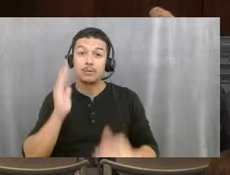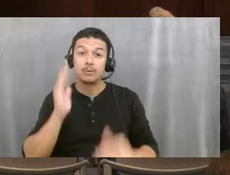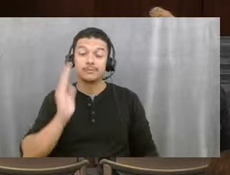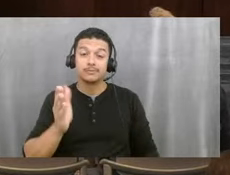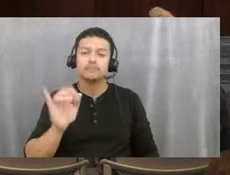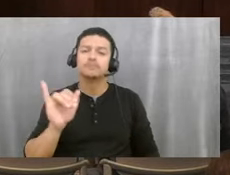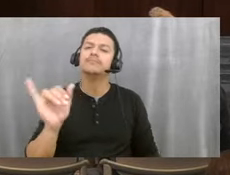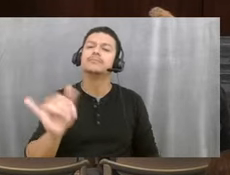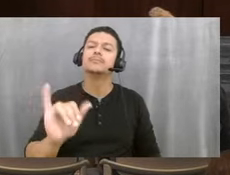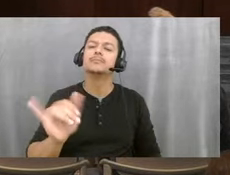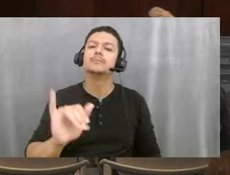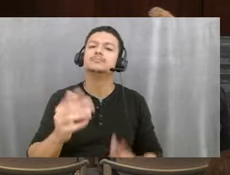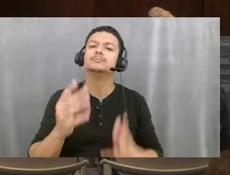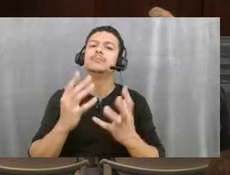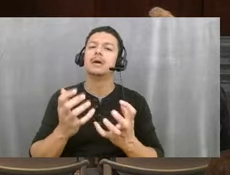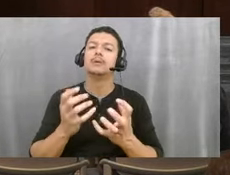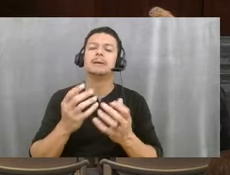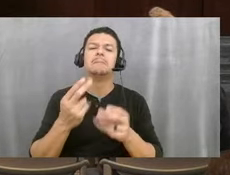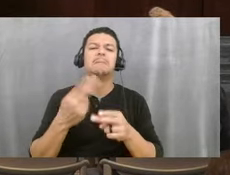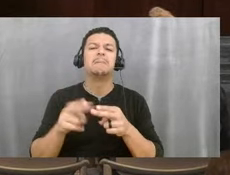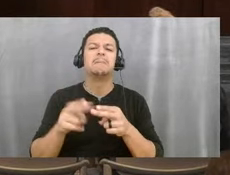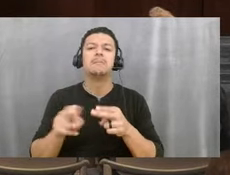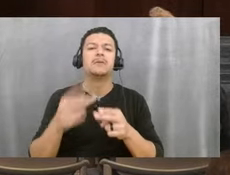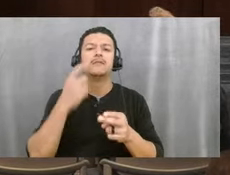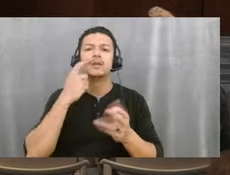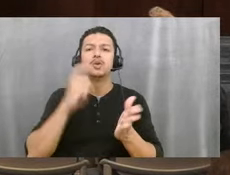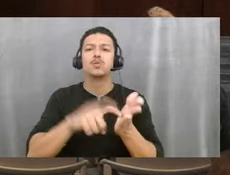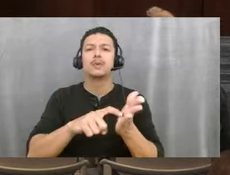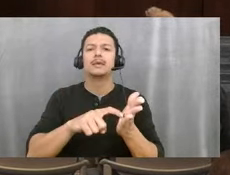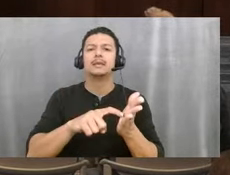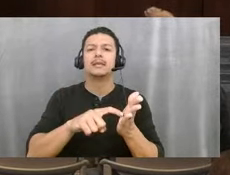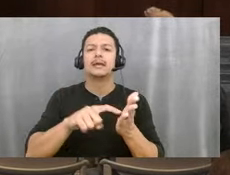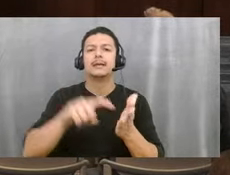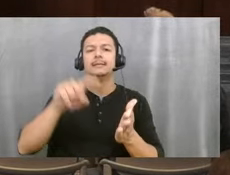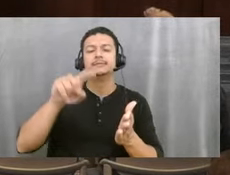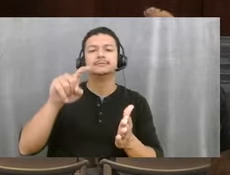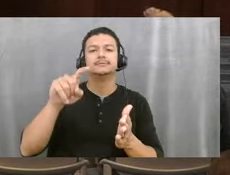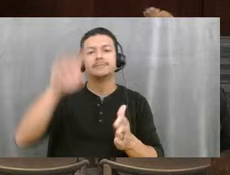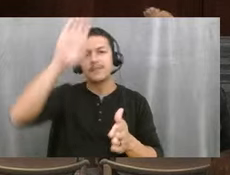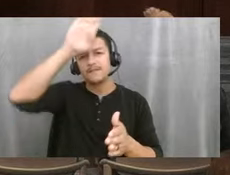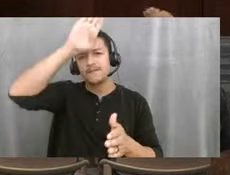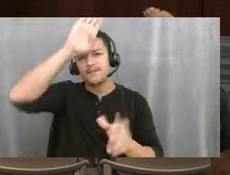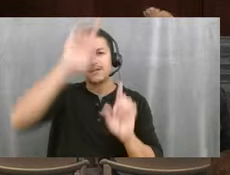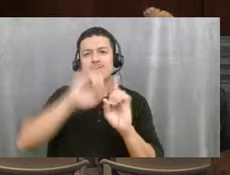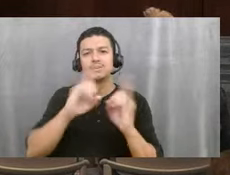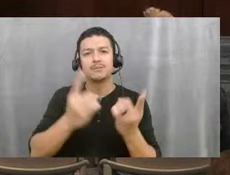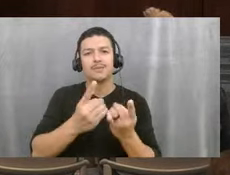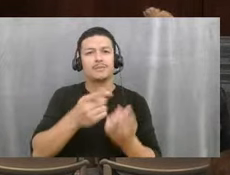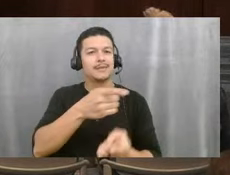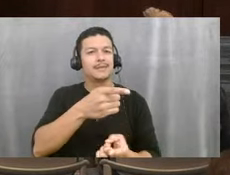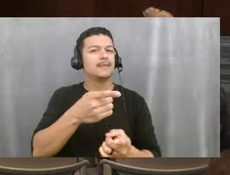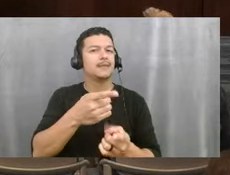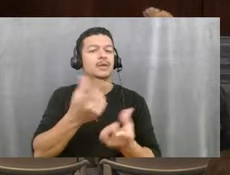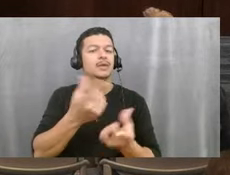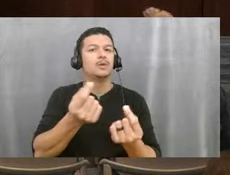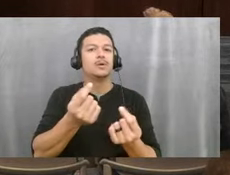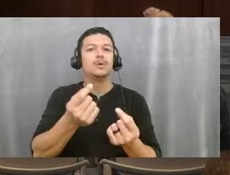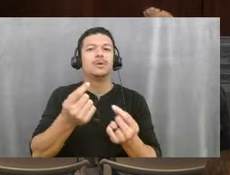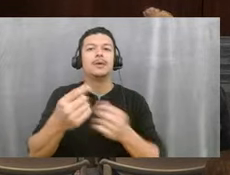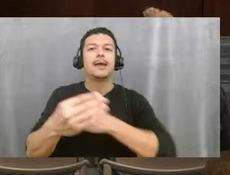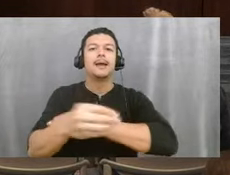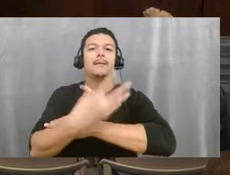wanted to just quickly recognize the fire department. did, they did a beach, they hosted a beach cleanup, gosh,